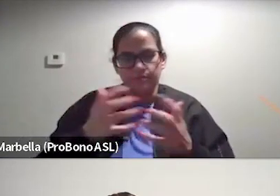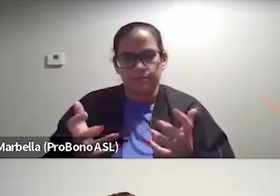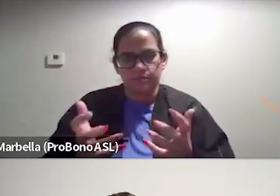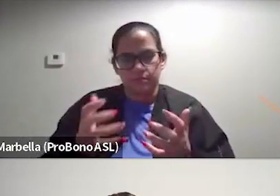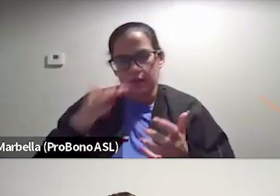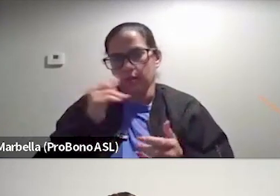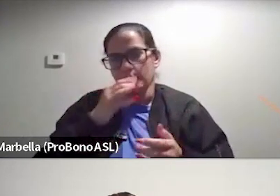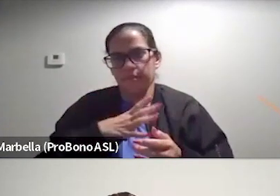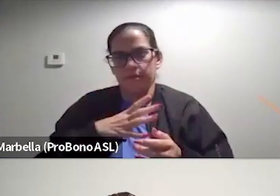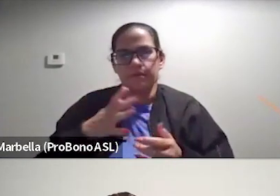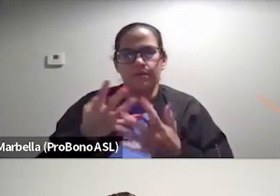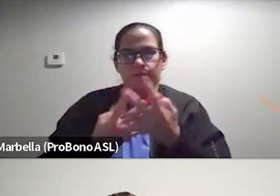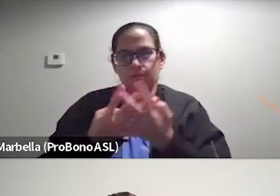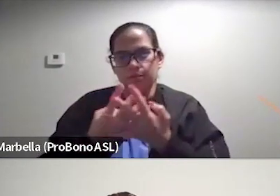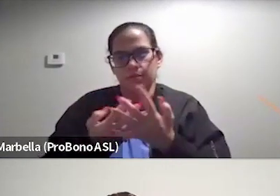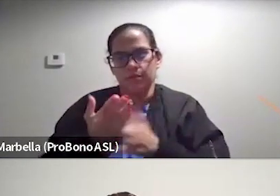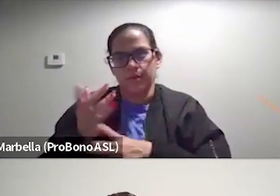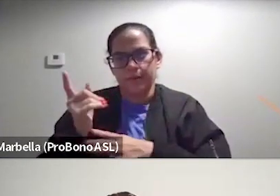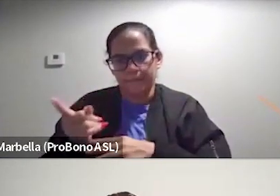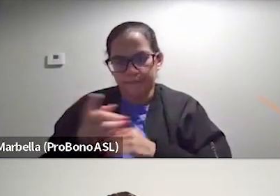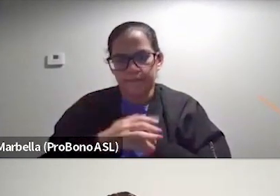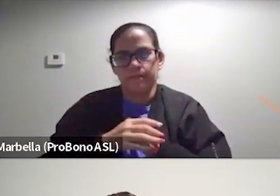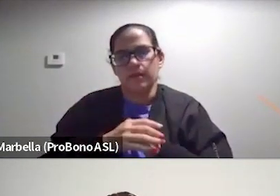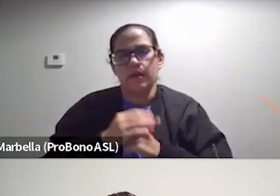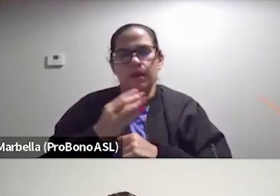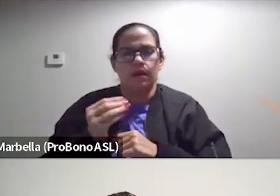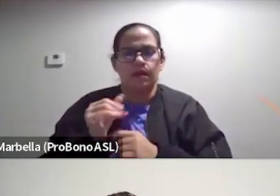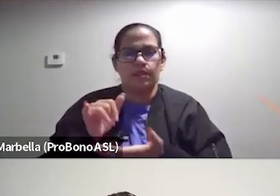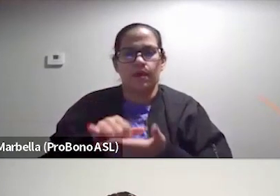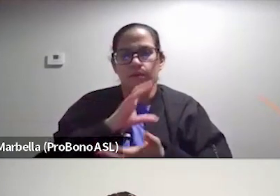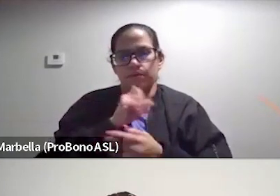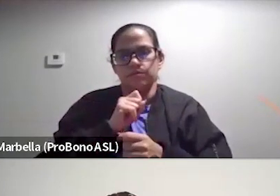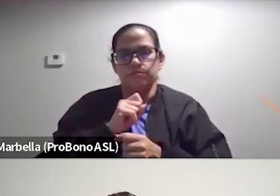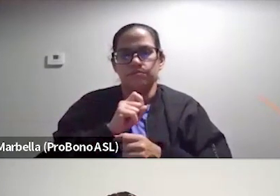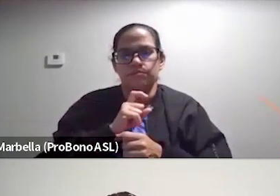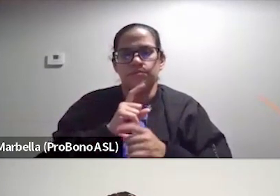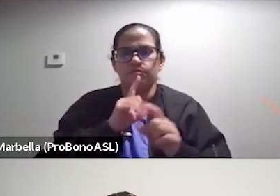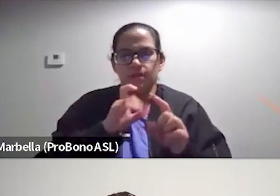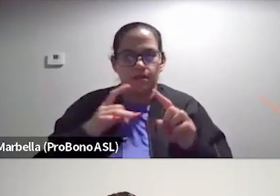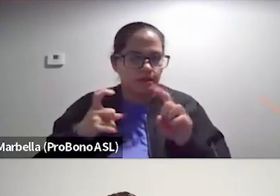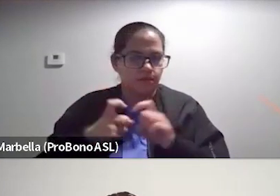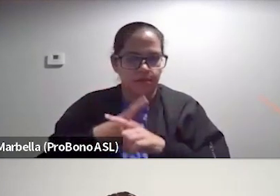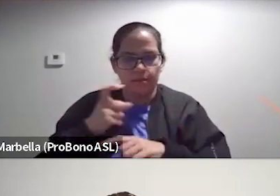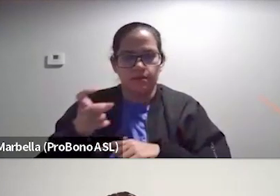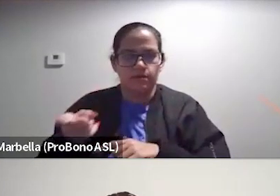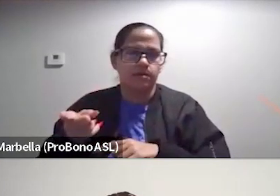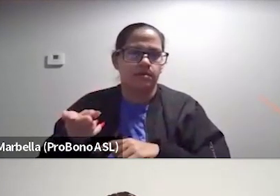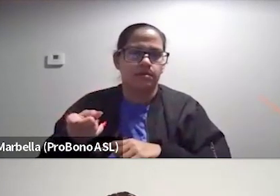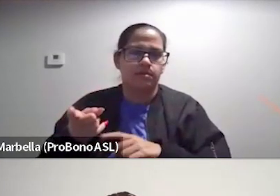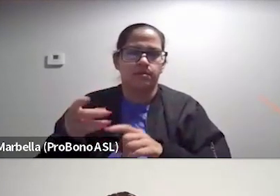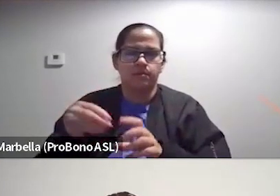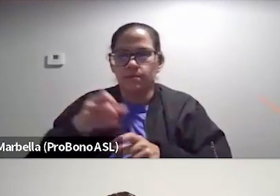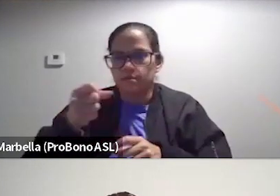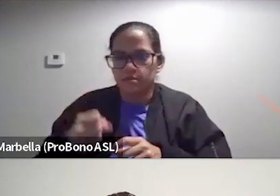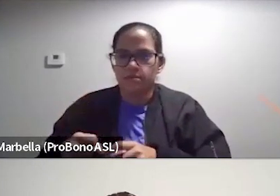black womanhood was filtered through him. And that was super duper complicated because he had like been in the South,